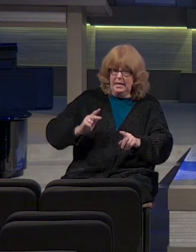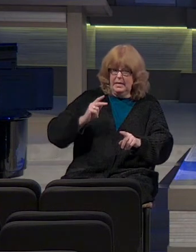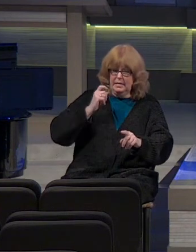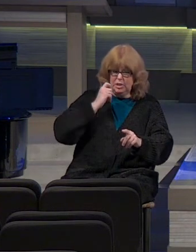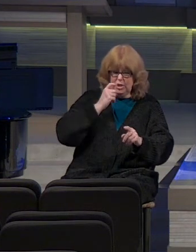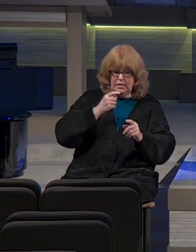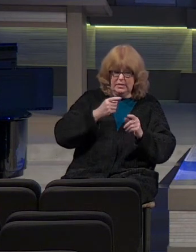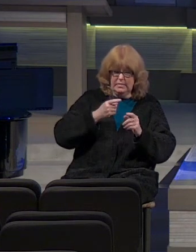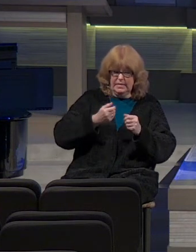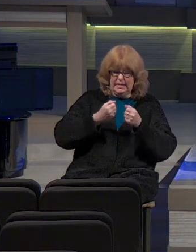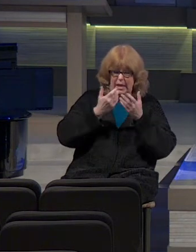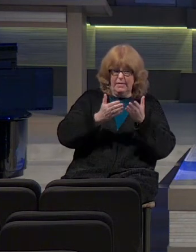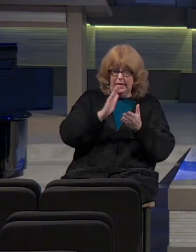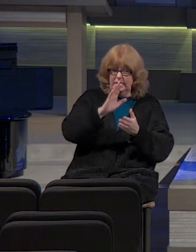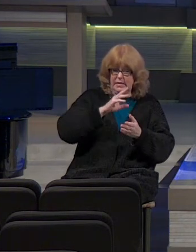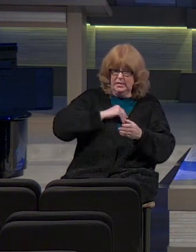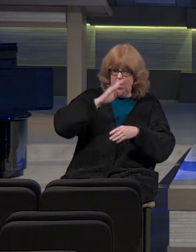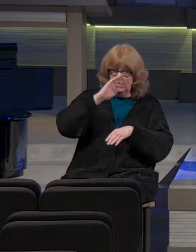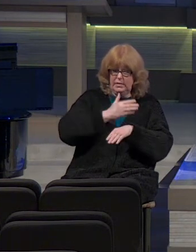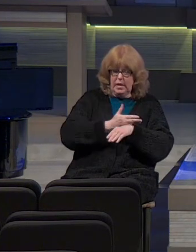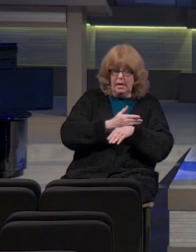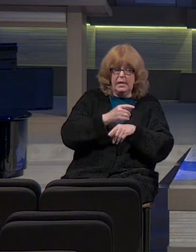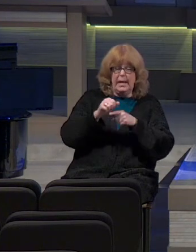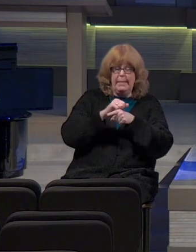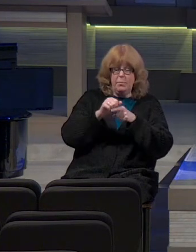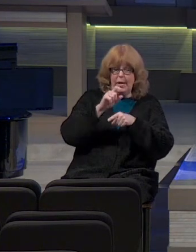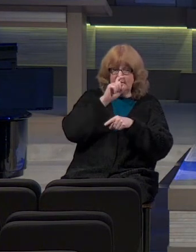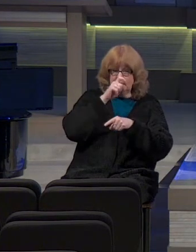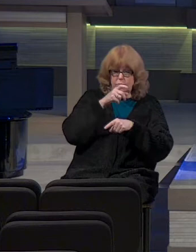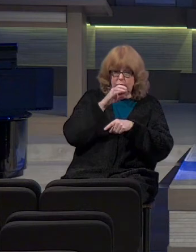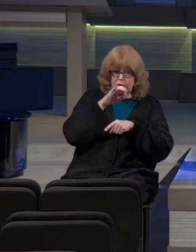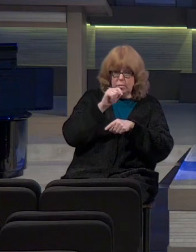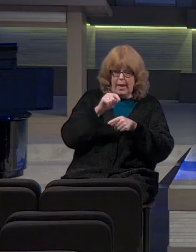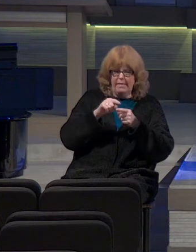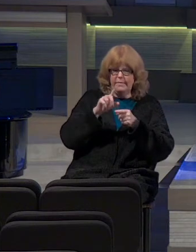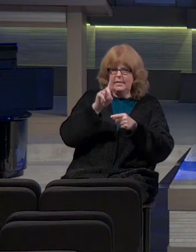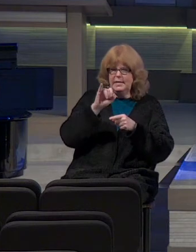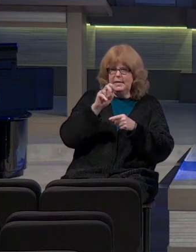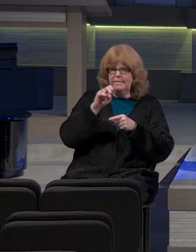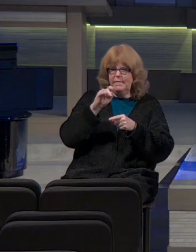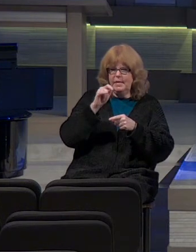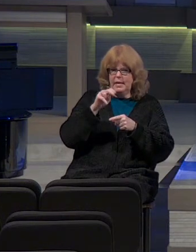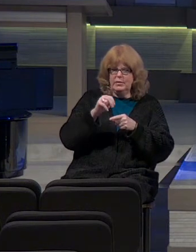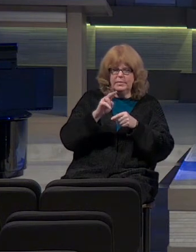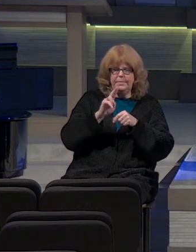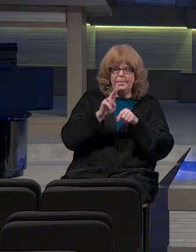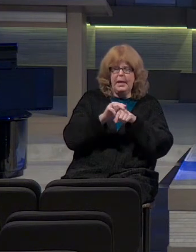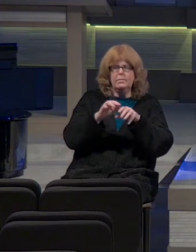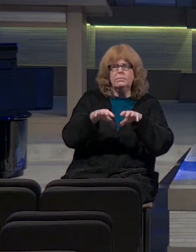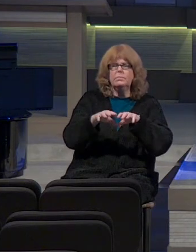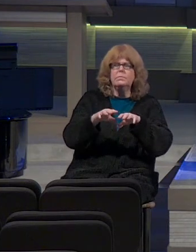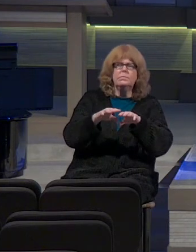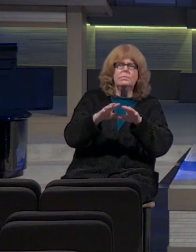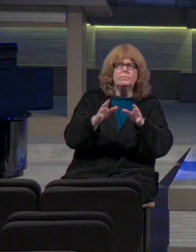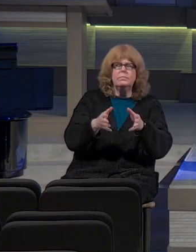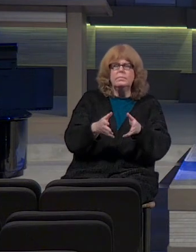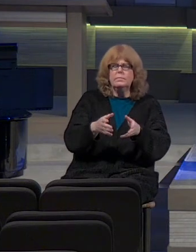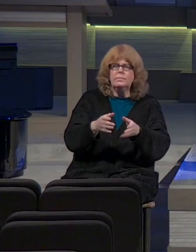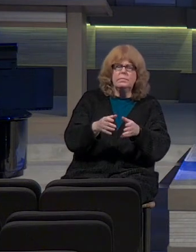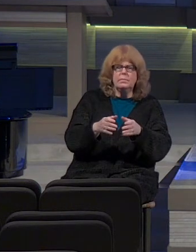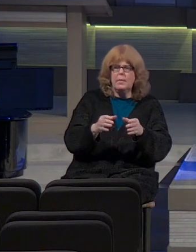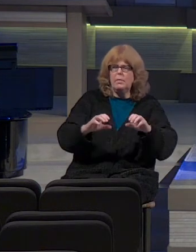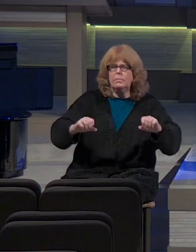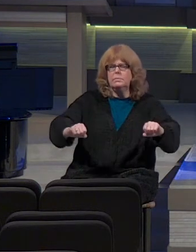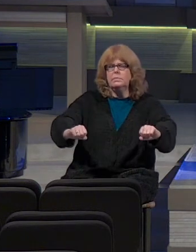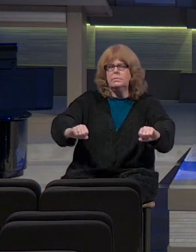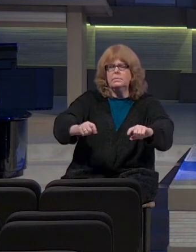this. He practiced witchcraft. He used divination and dealt with mediums and spiritists. He did